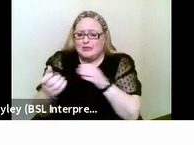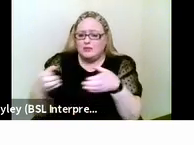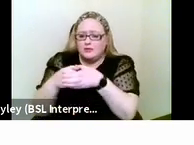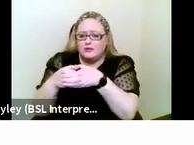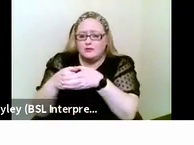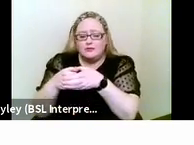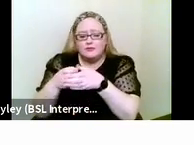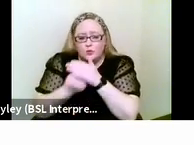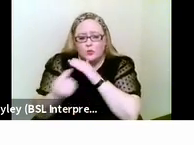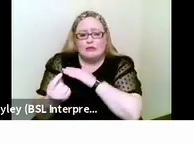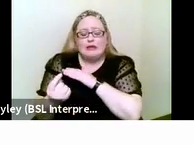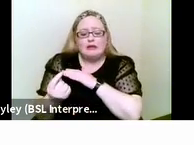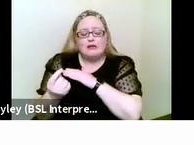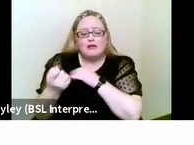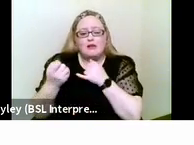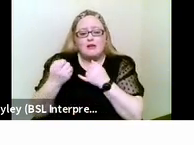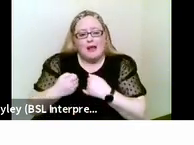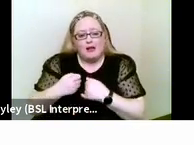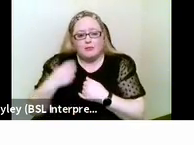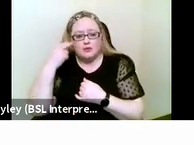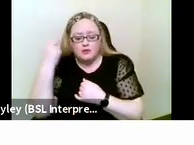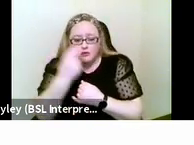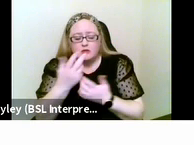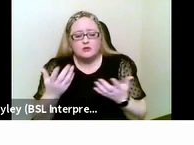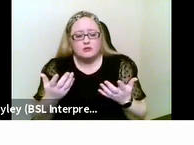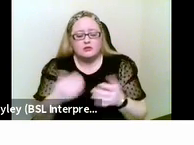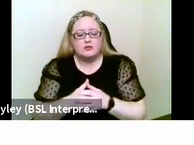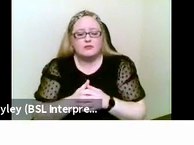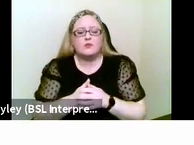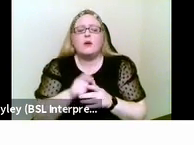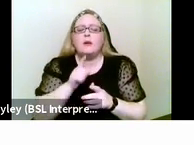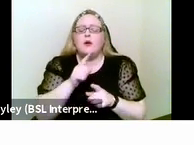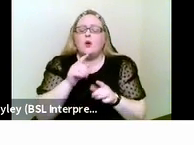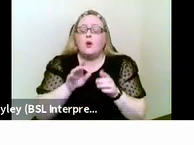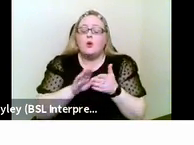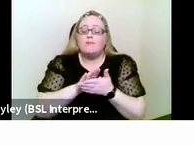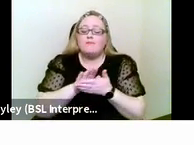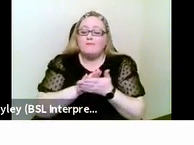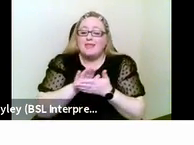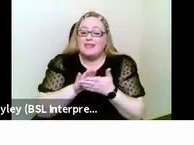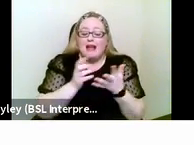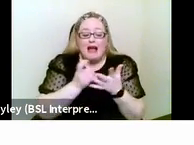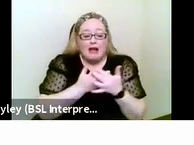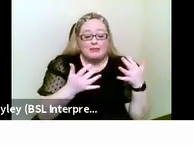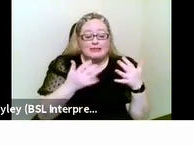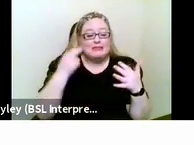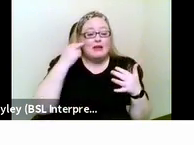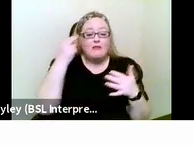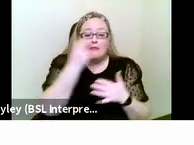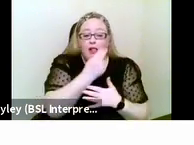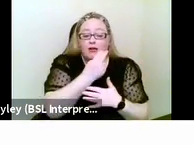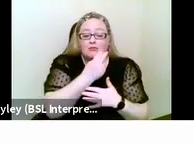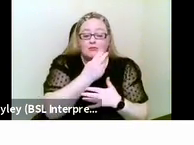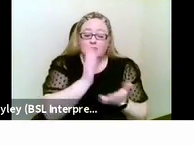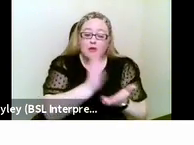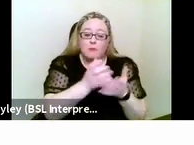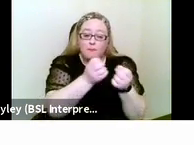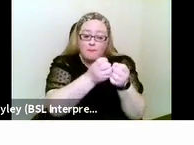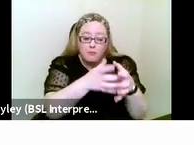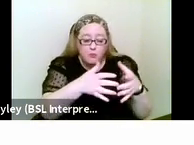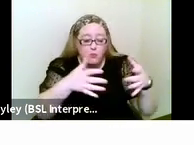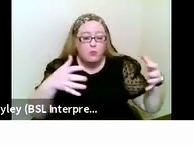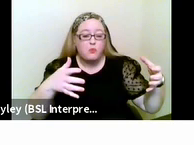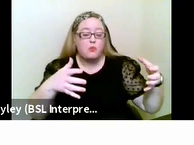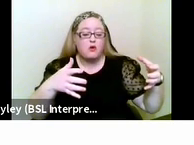means is that the number of people who would be considered deafblind is actually a rather large group and as a